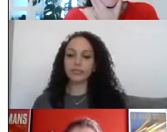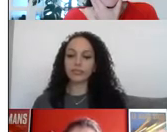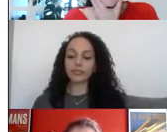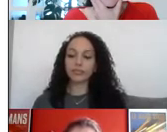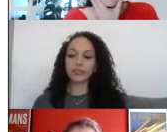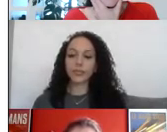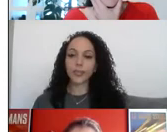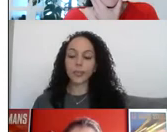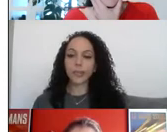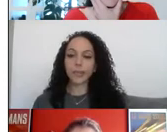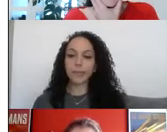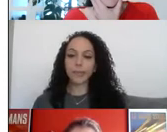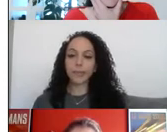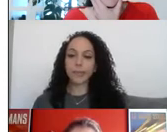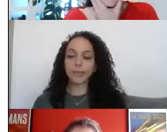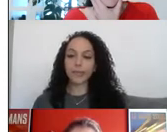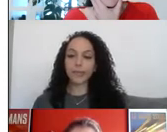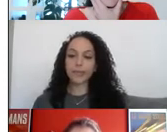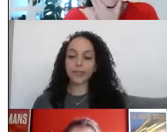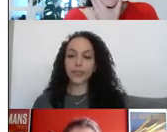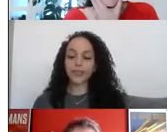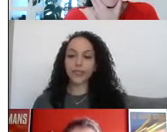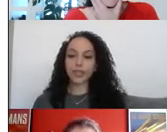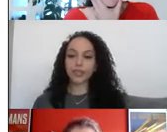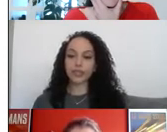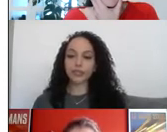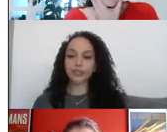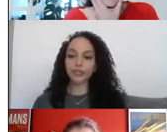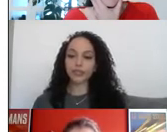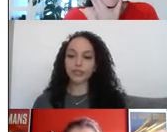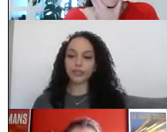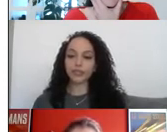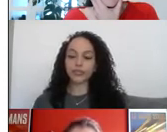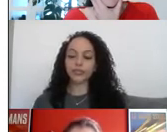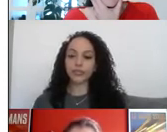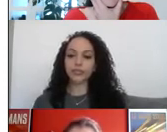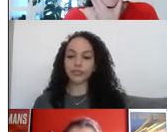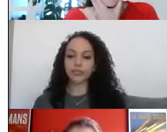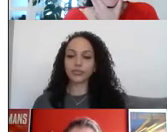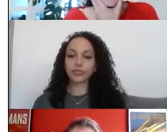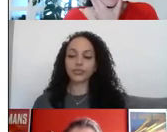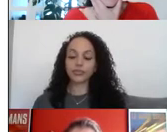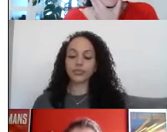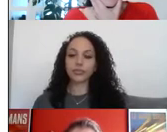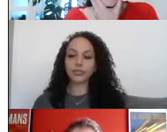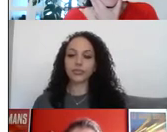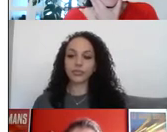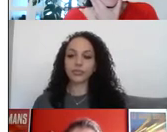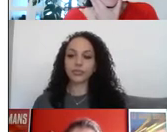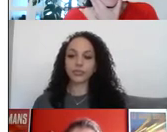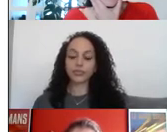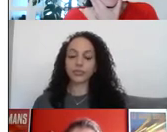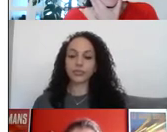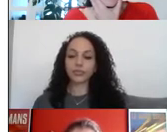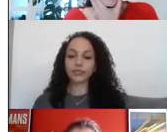a range of activities and recording it and remembering that just because I'd been called to audit once didn't mean that I couldn't be called again. So I